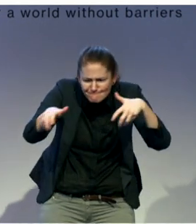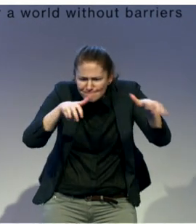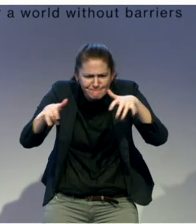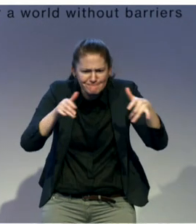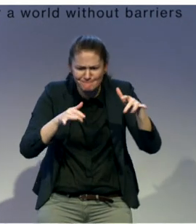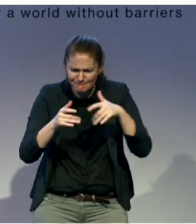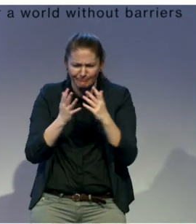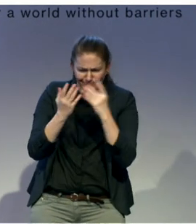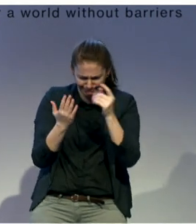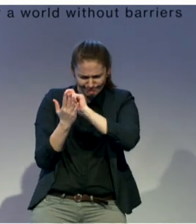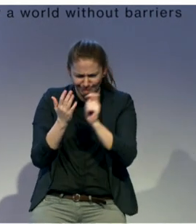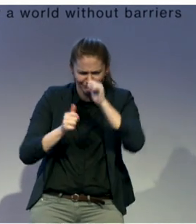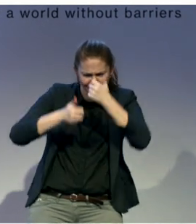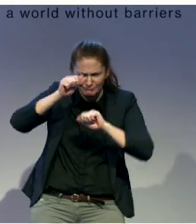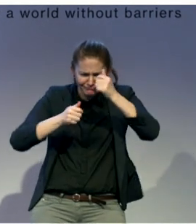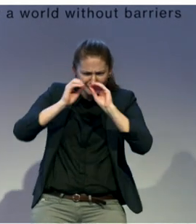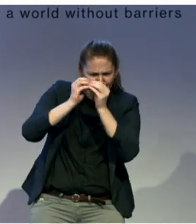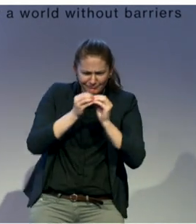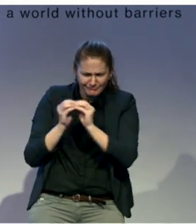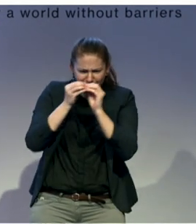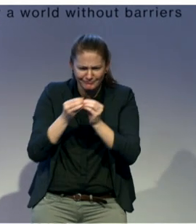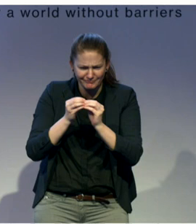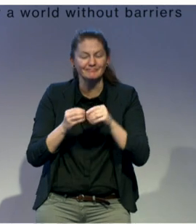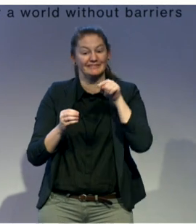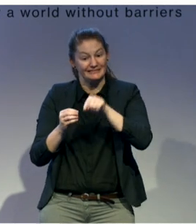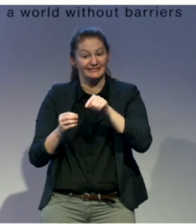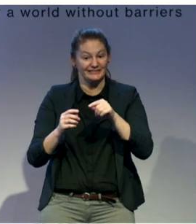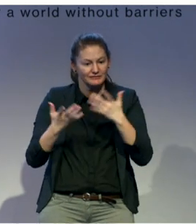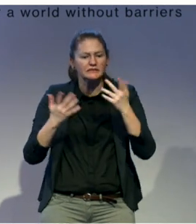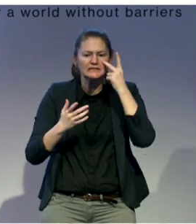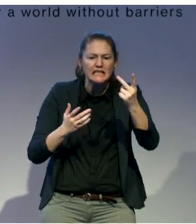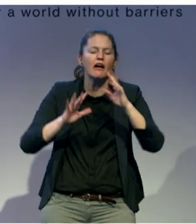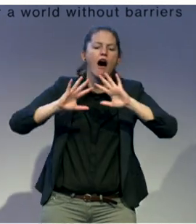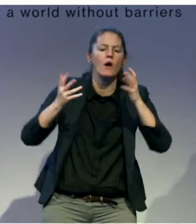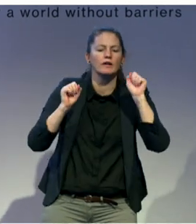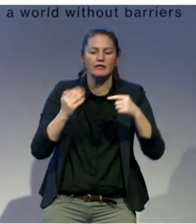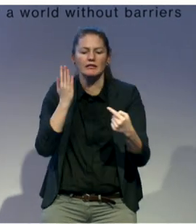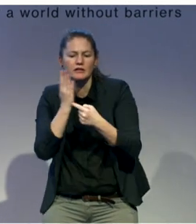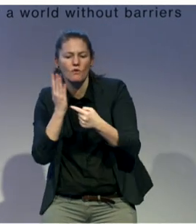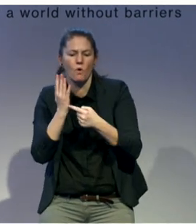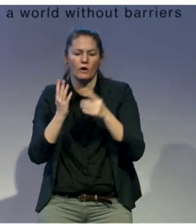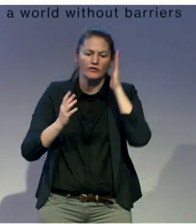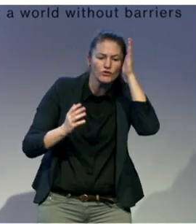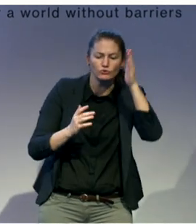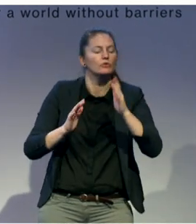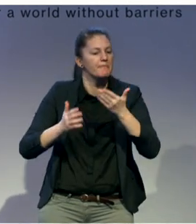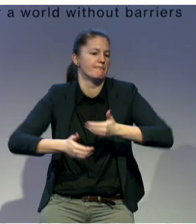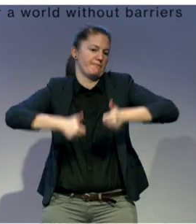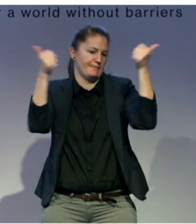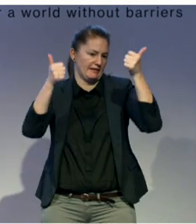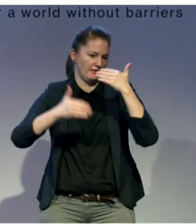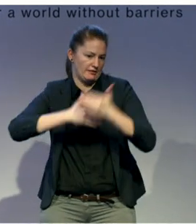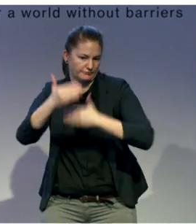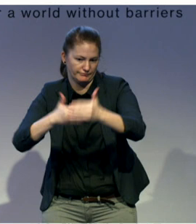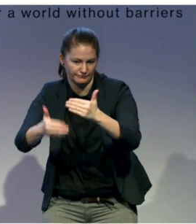nuance our approaches moving forward. One of the other issues we're concerned with is how we actually monitor